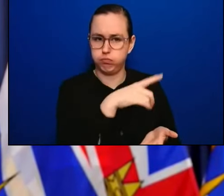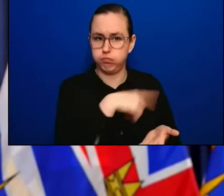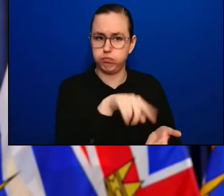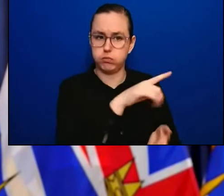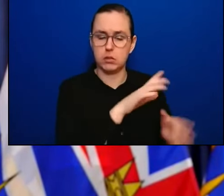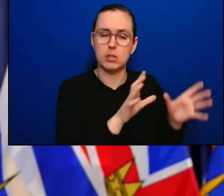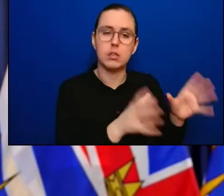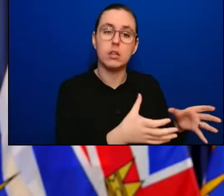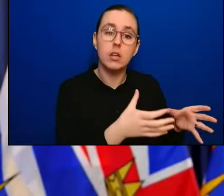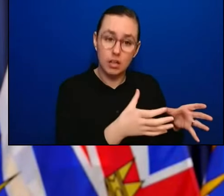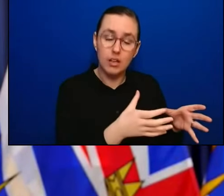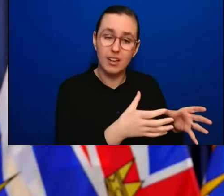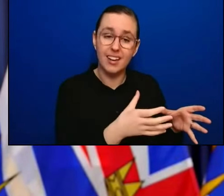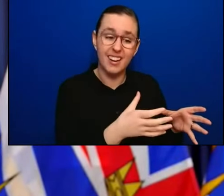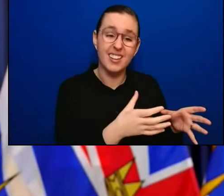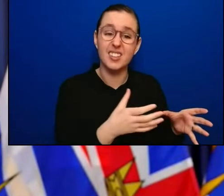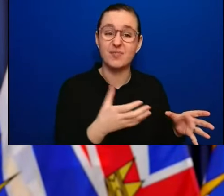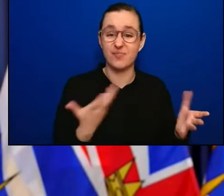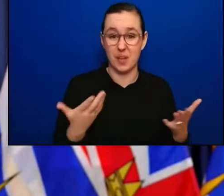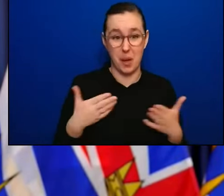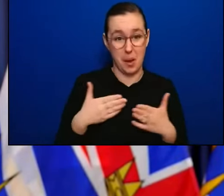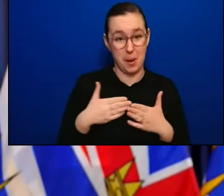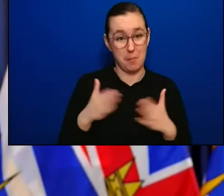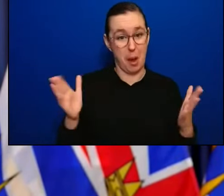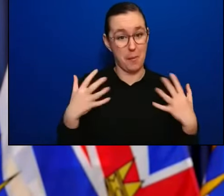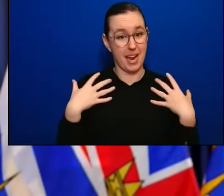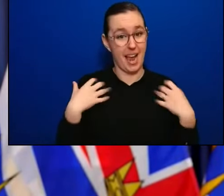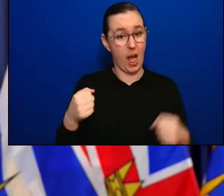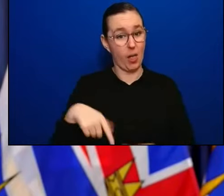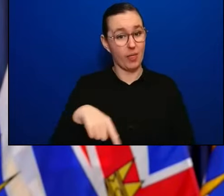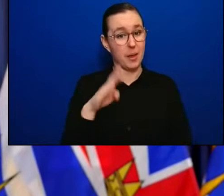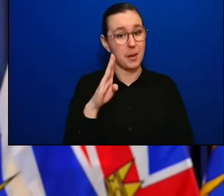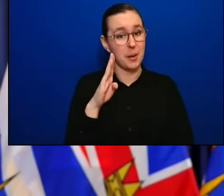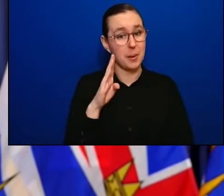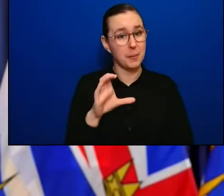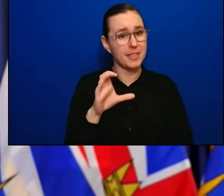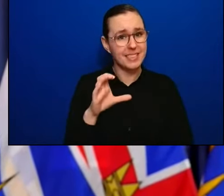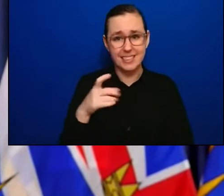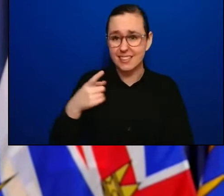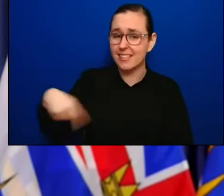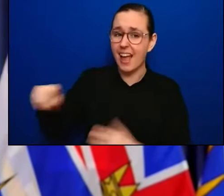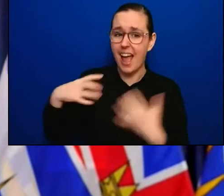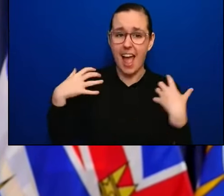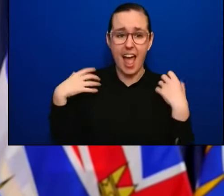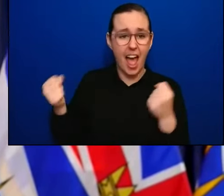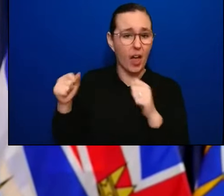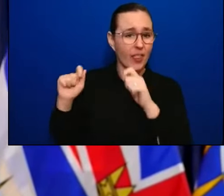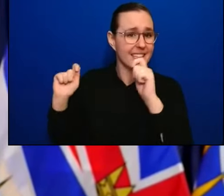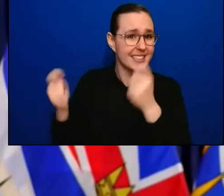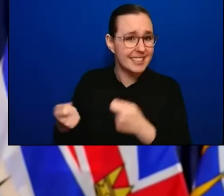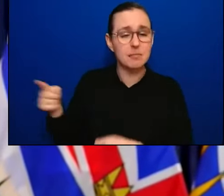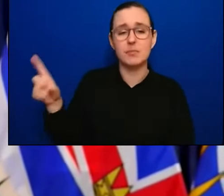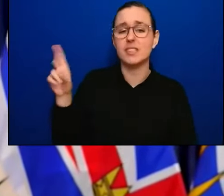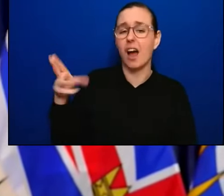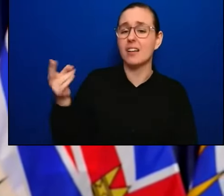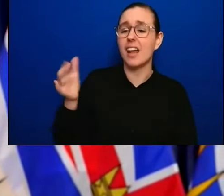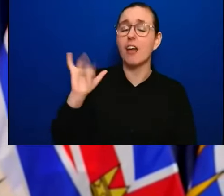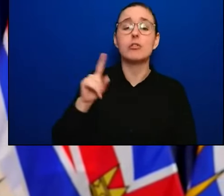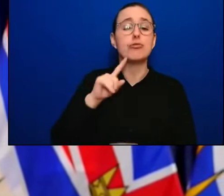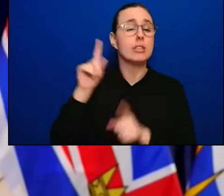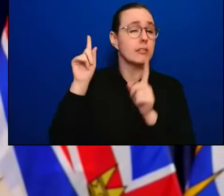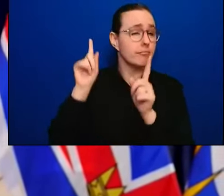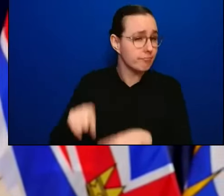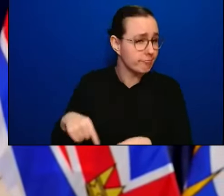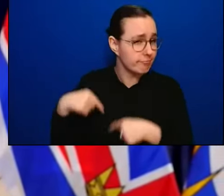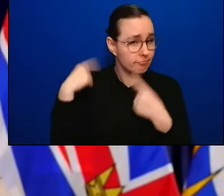health in BC, all of our medical health teams and Dr. Henry have put at the forefront in everything that we've